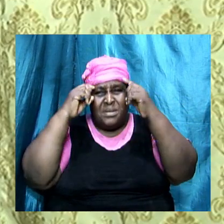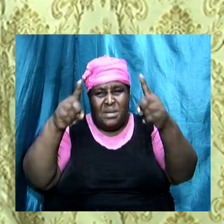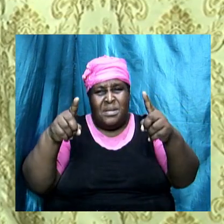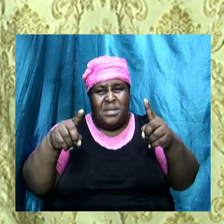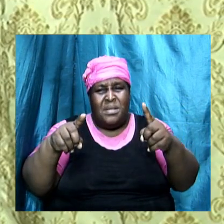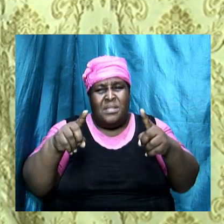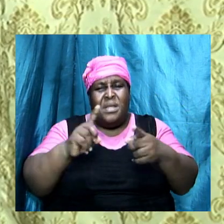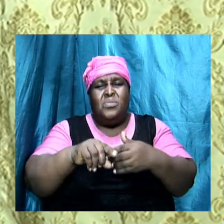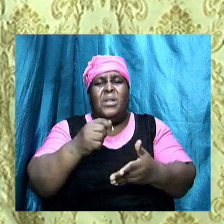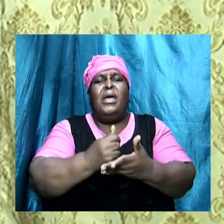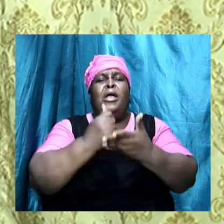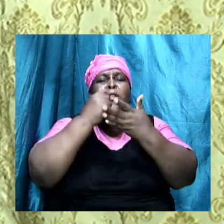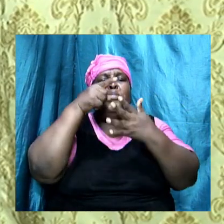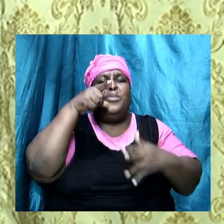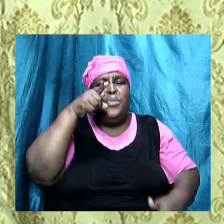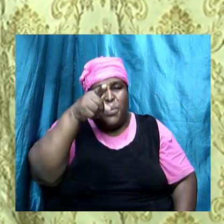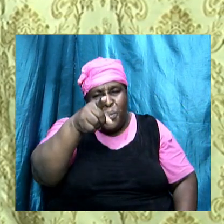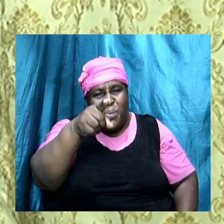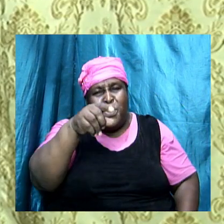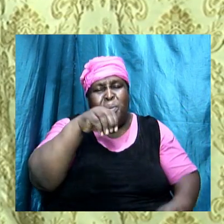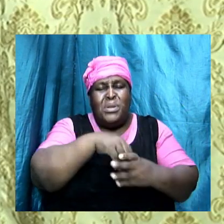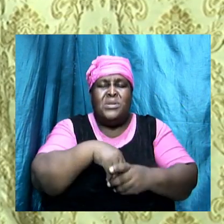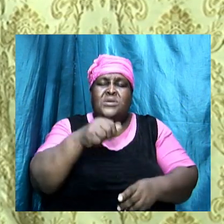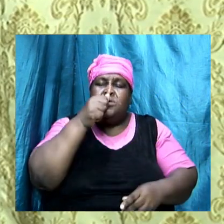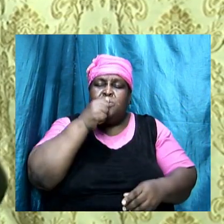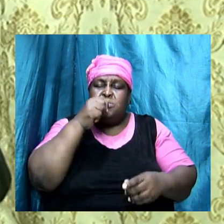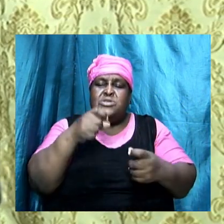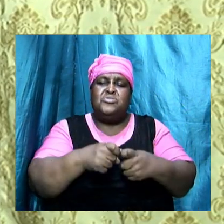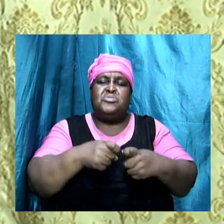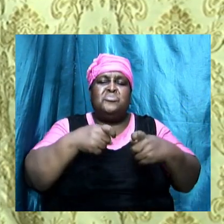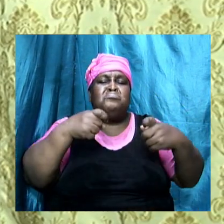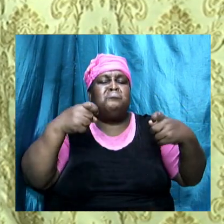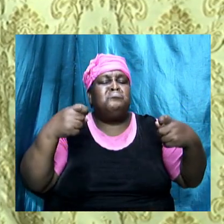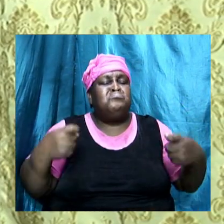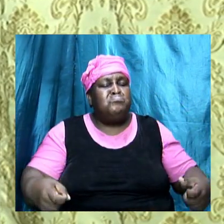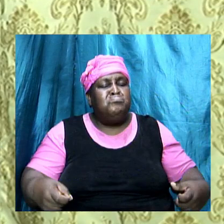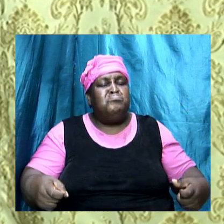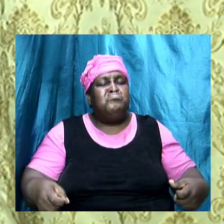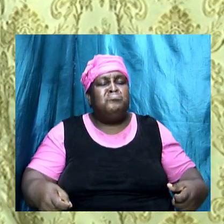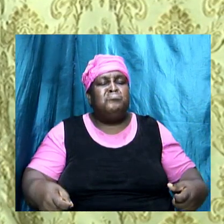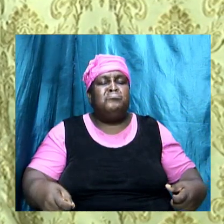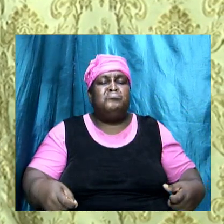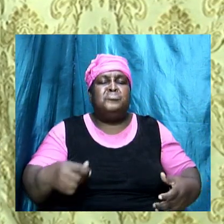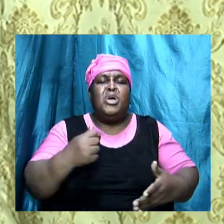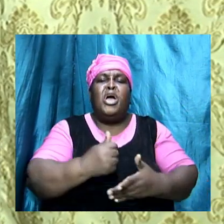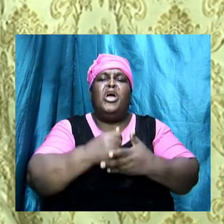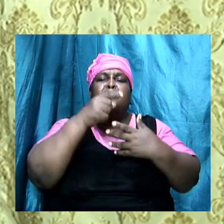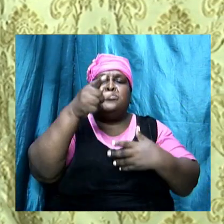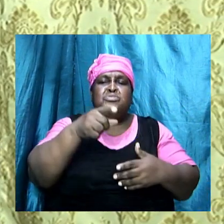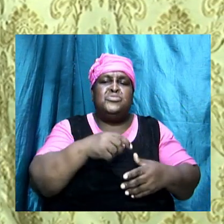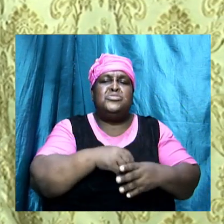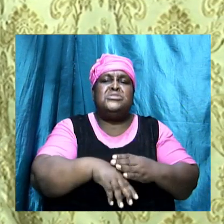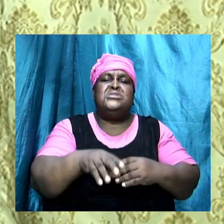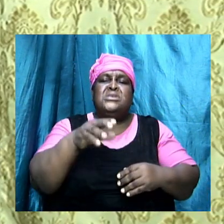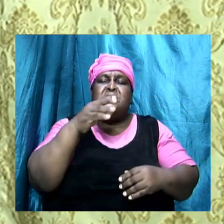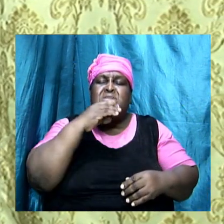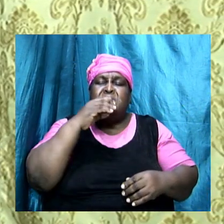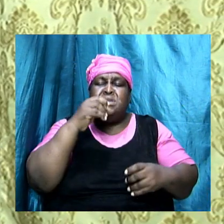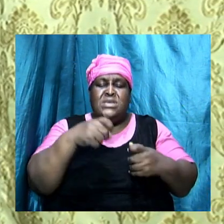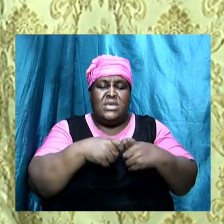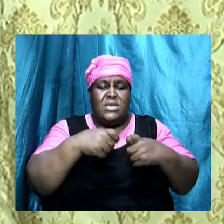confirm you in this secret sin to confirm you in these things that go against